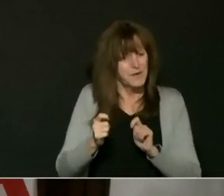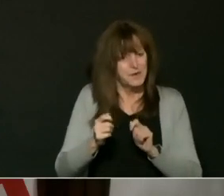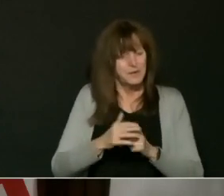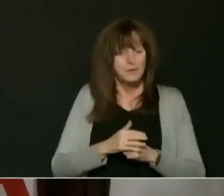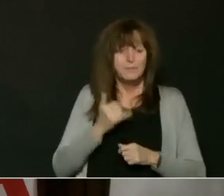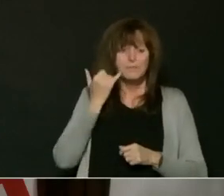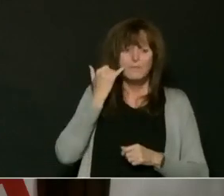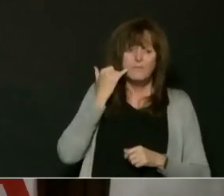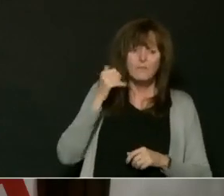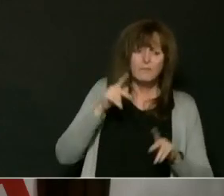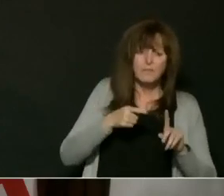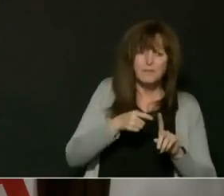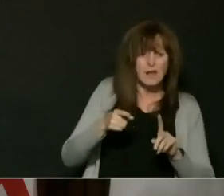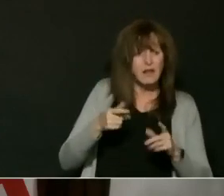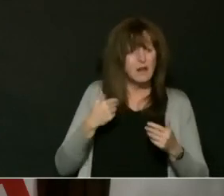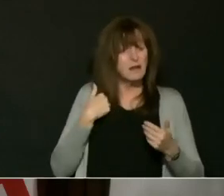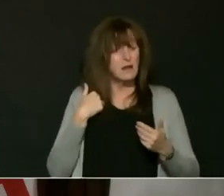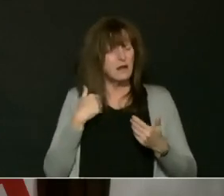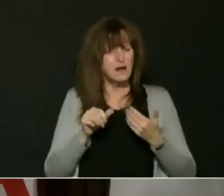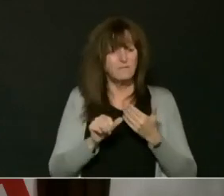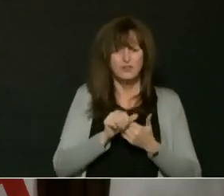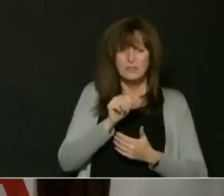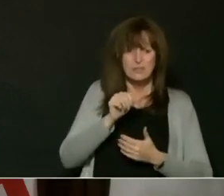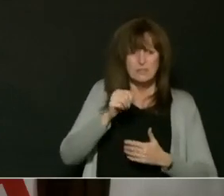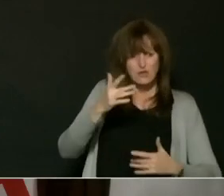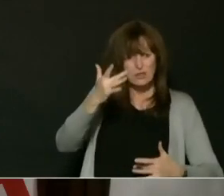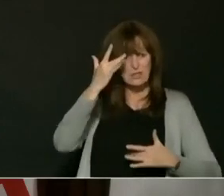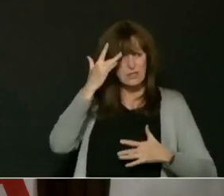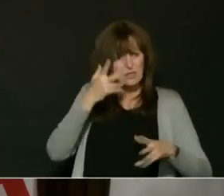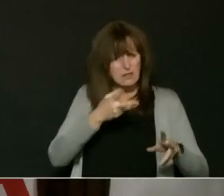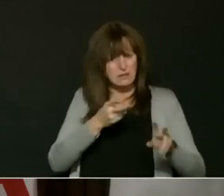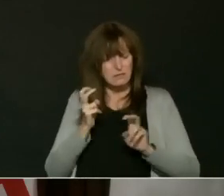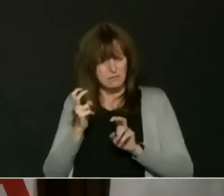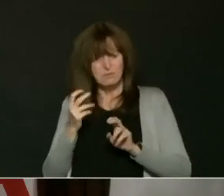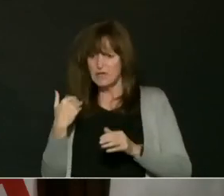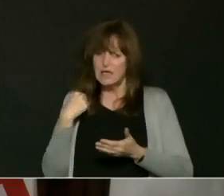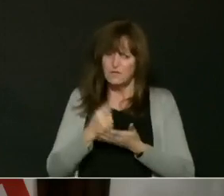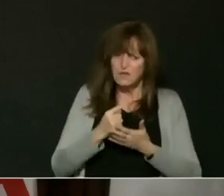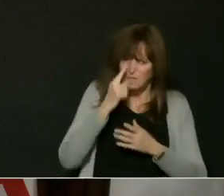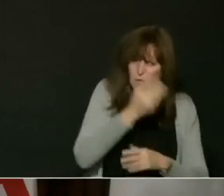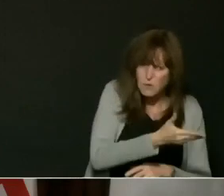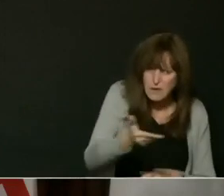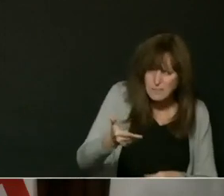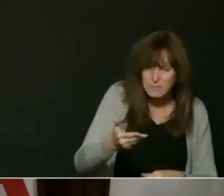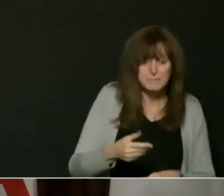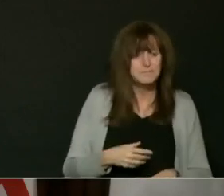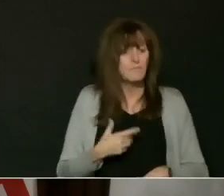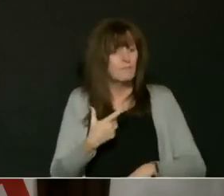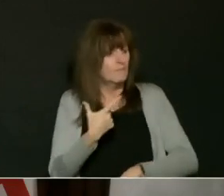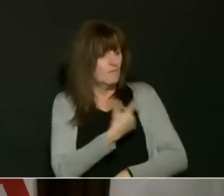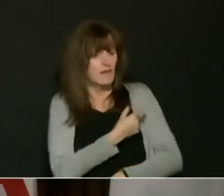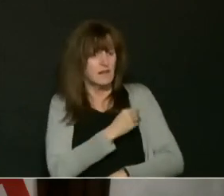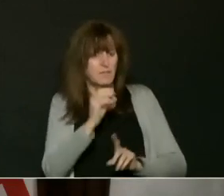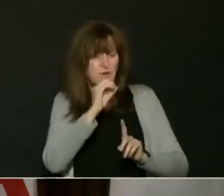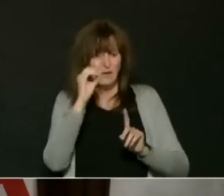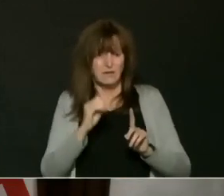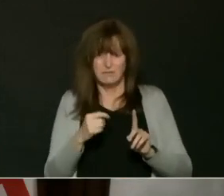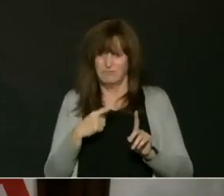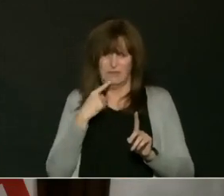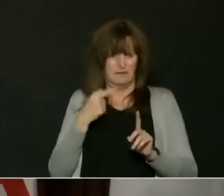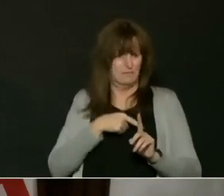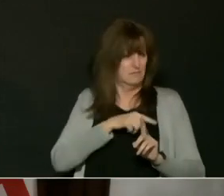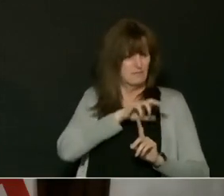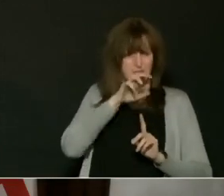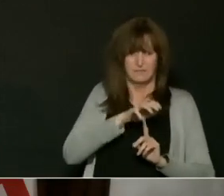Our vaccination rates are amongst the best in the world, with over 90% of Ontarians aged 12 and over with